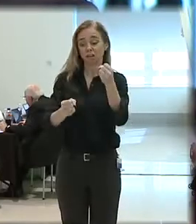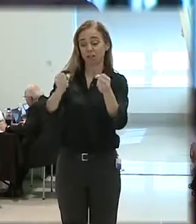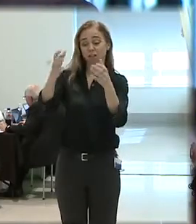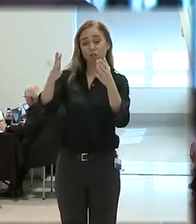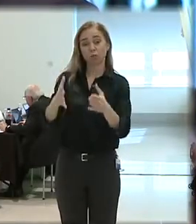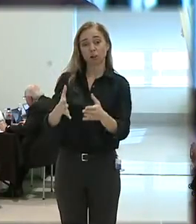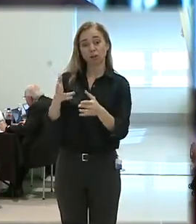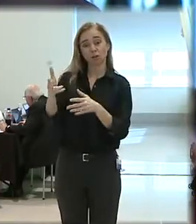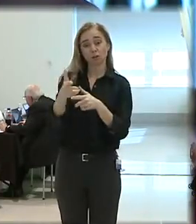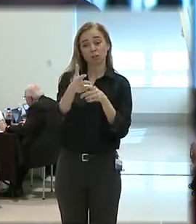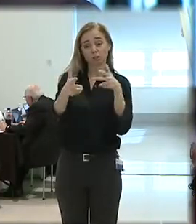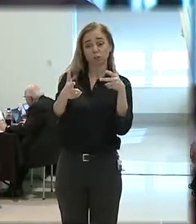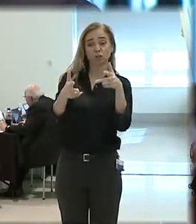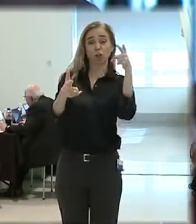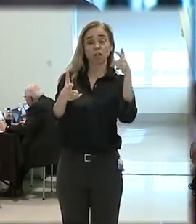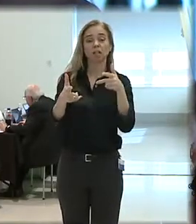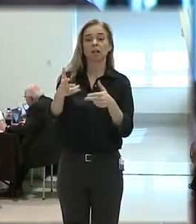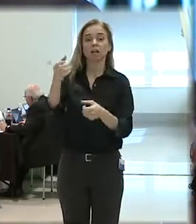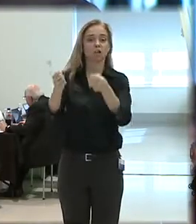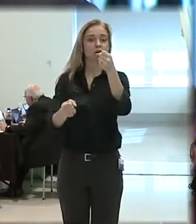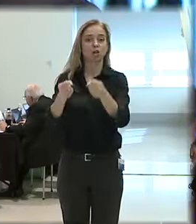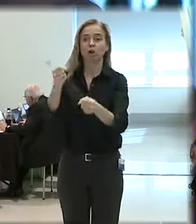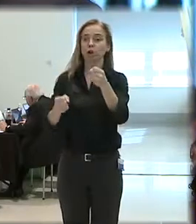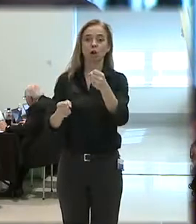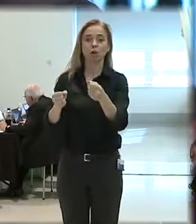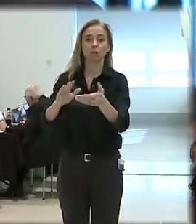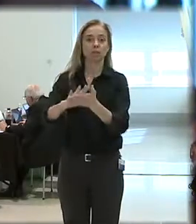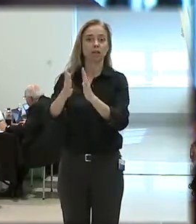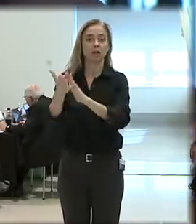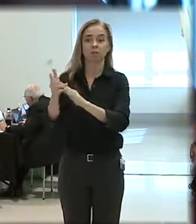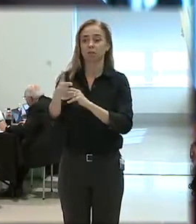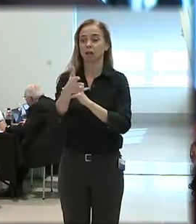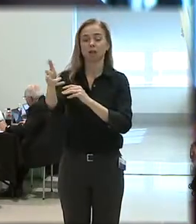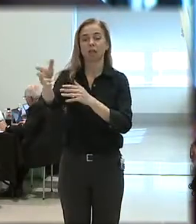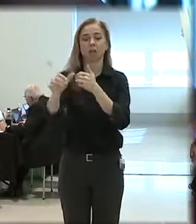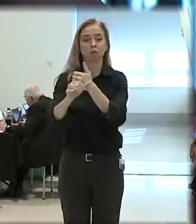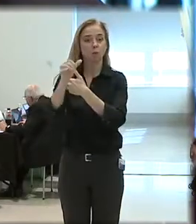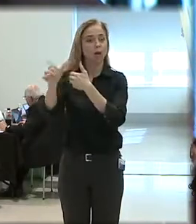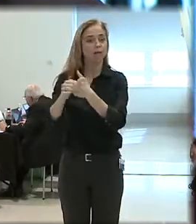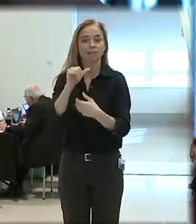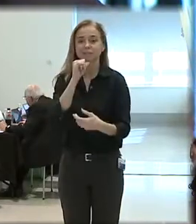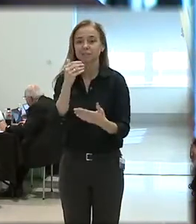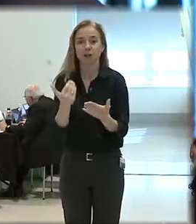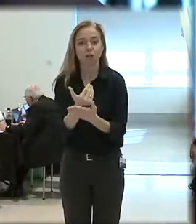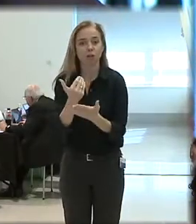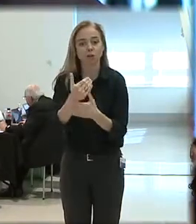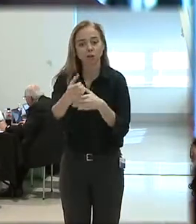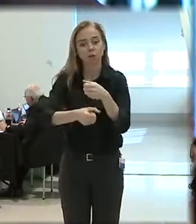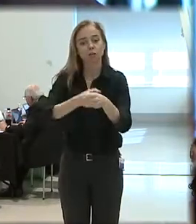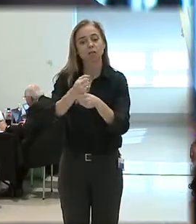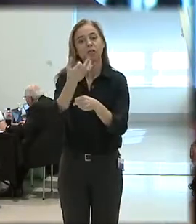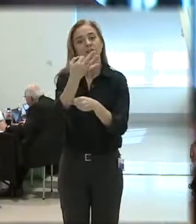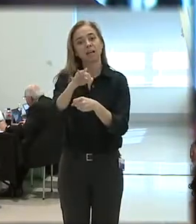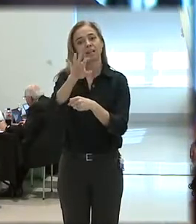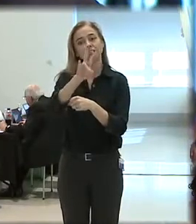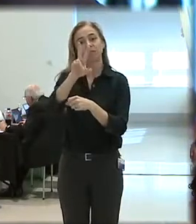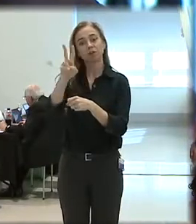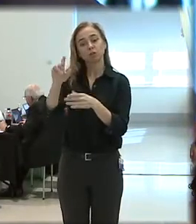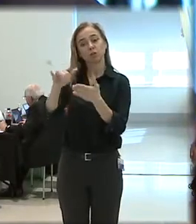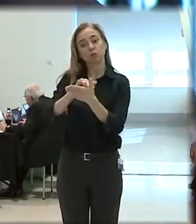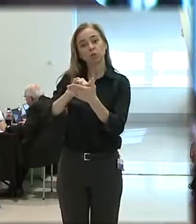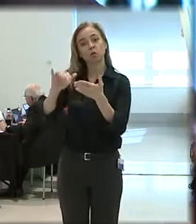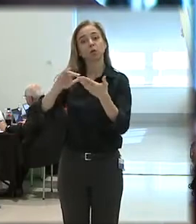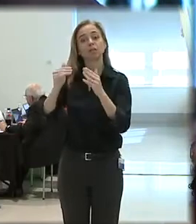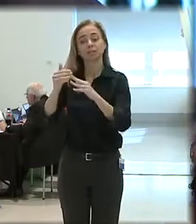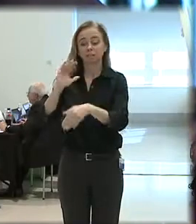shot, the vehicle becomes a totally unguided threat. And this isn't anything new. In 1972, the New York City Police Department